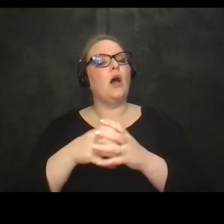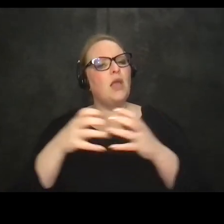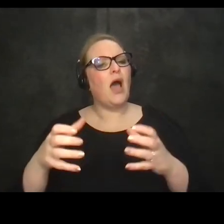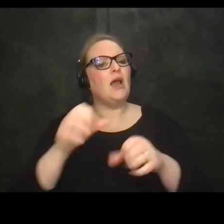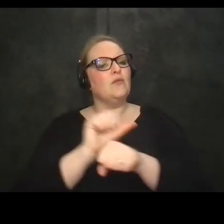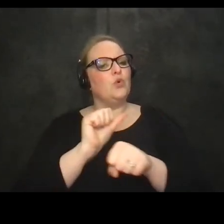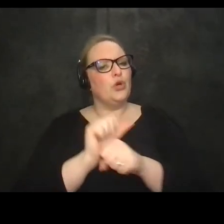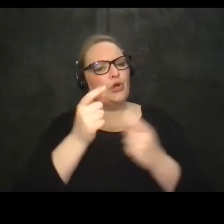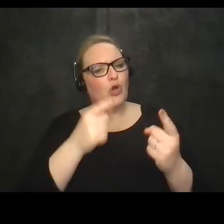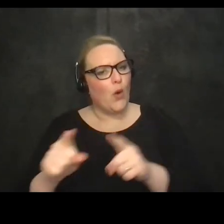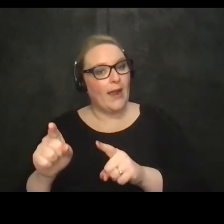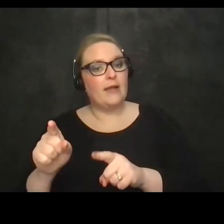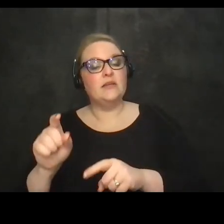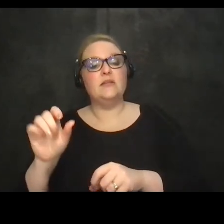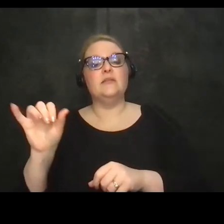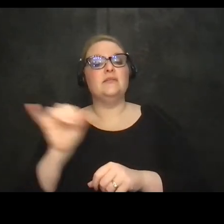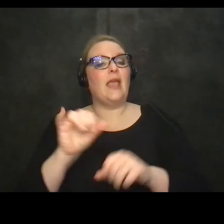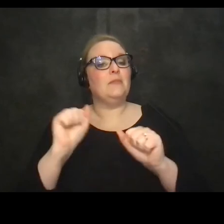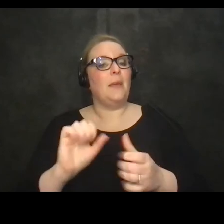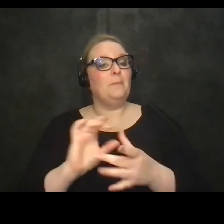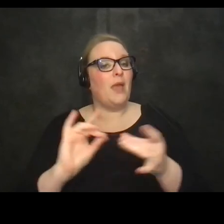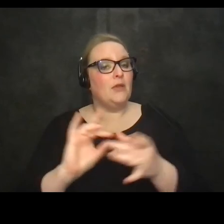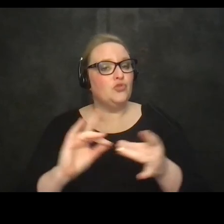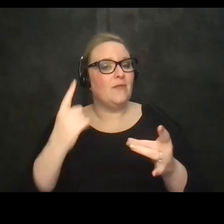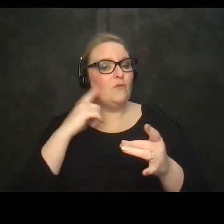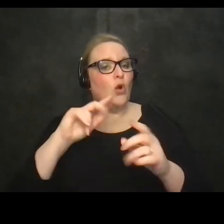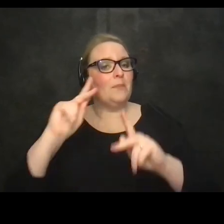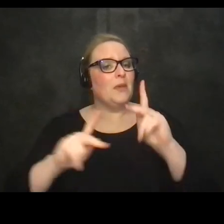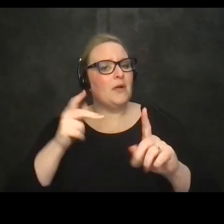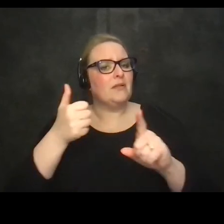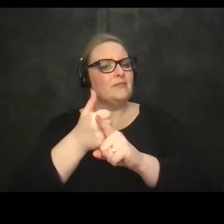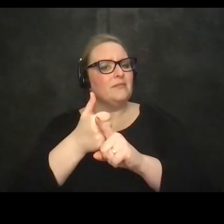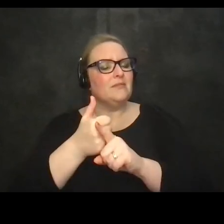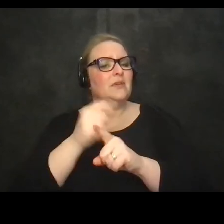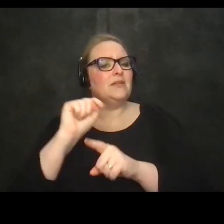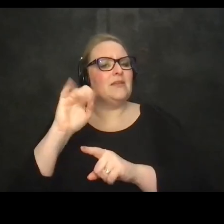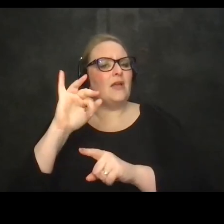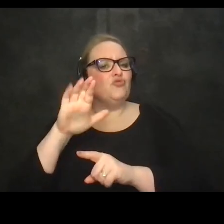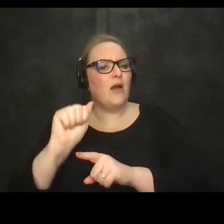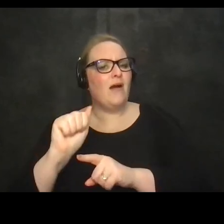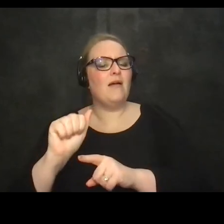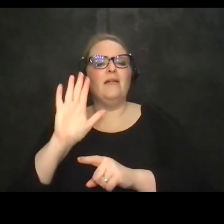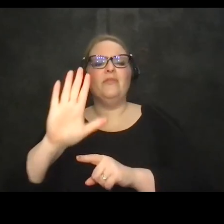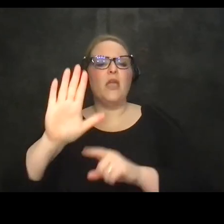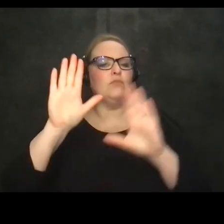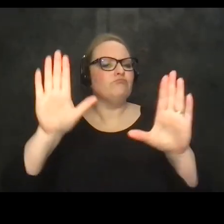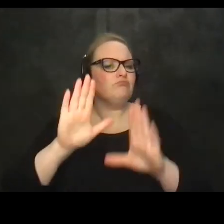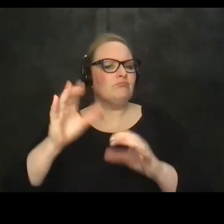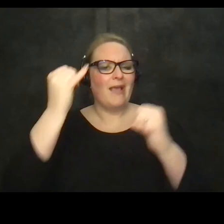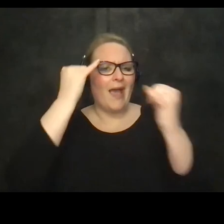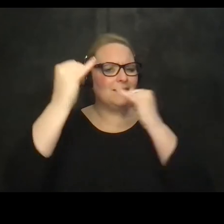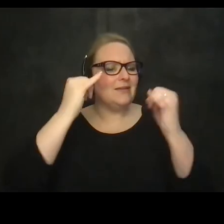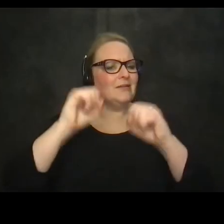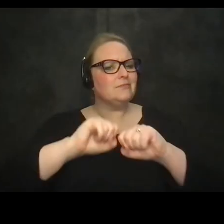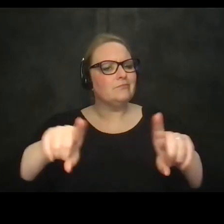the same thing can be said for the uh the folks who just spoke from tetra and all the great ideas that are coming out uh i